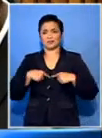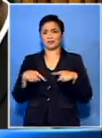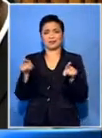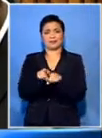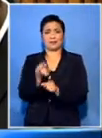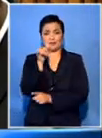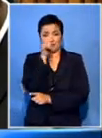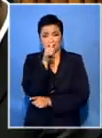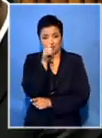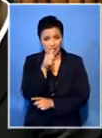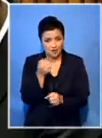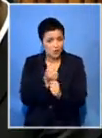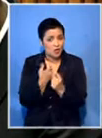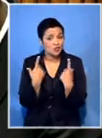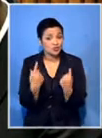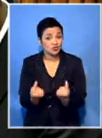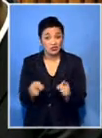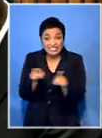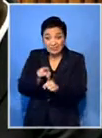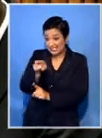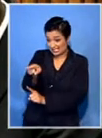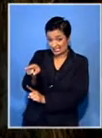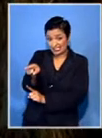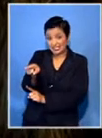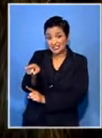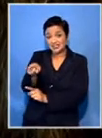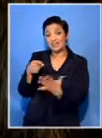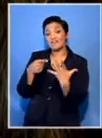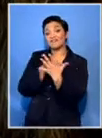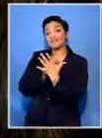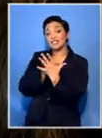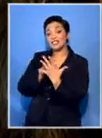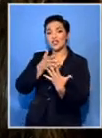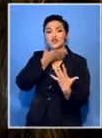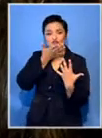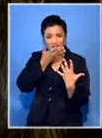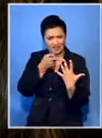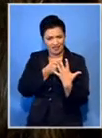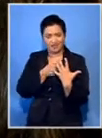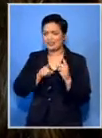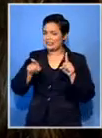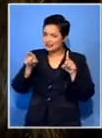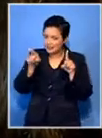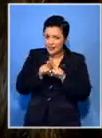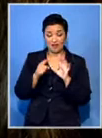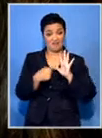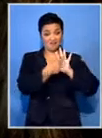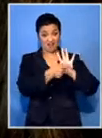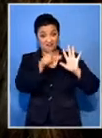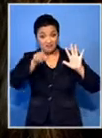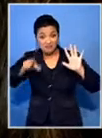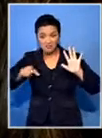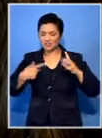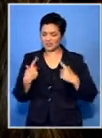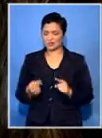doing criminal work, including himself, accused number one, Redovan. We were doing the same thing. There's no one